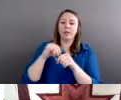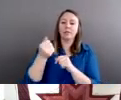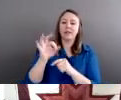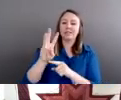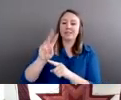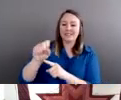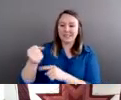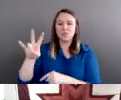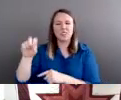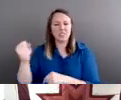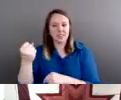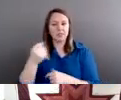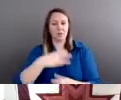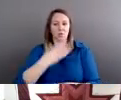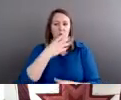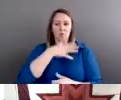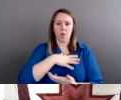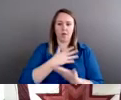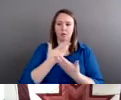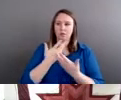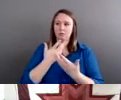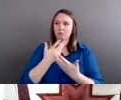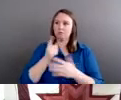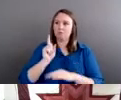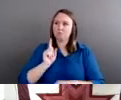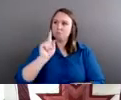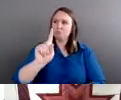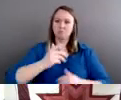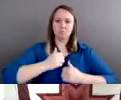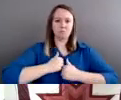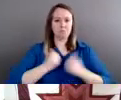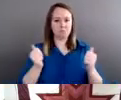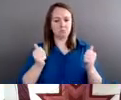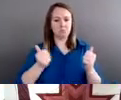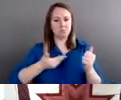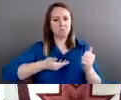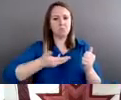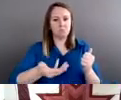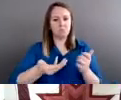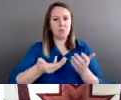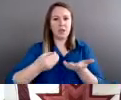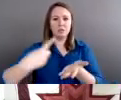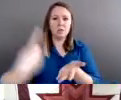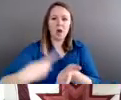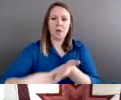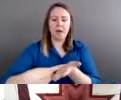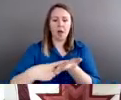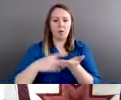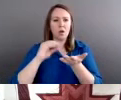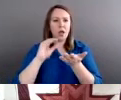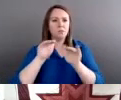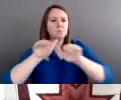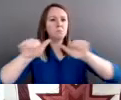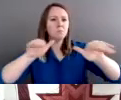forward and start to raise consciousness about sexual violence. violence. But I really want to